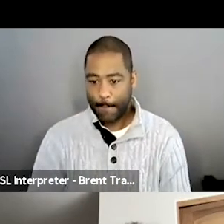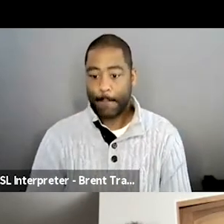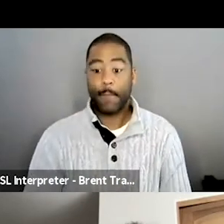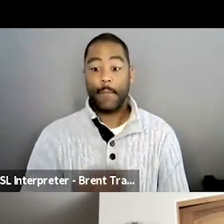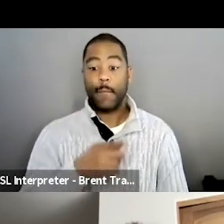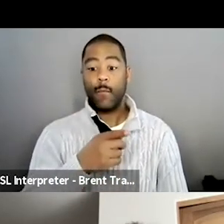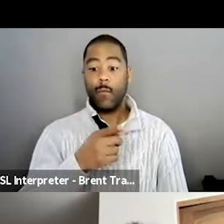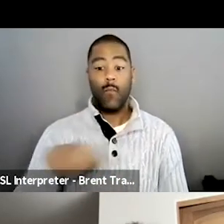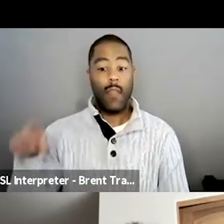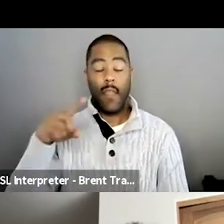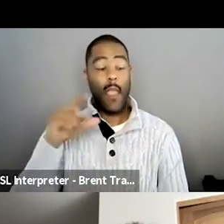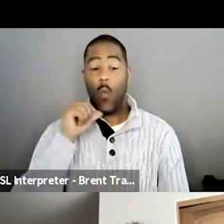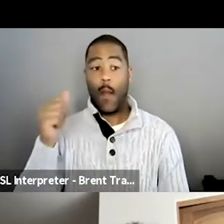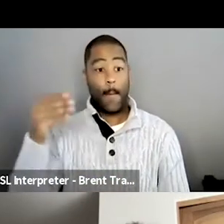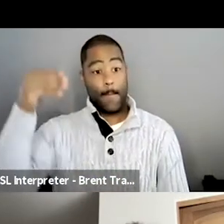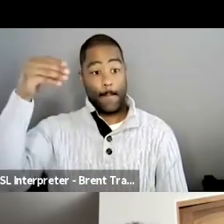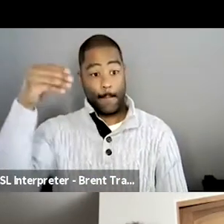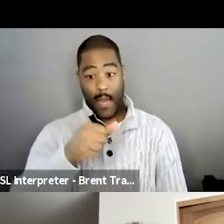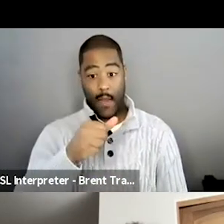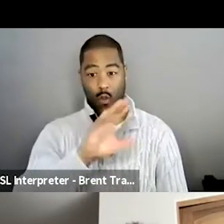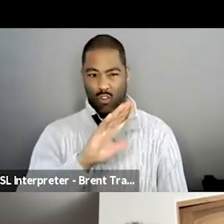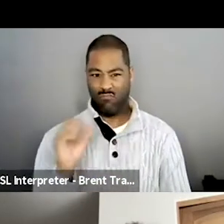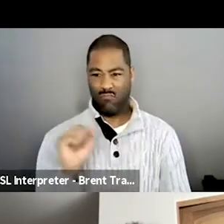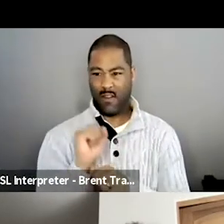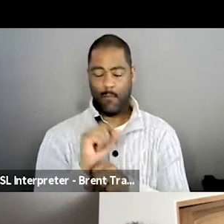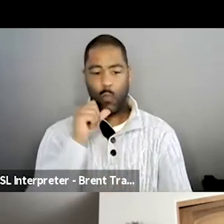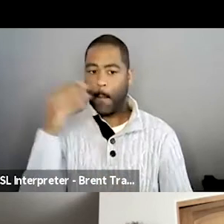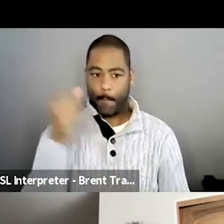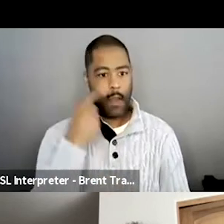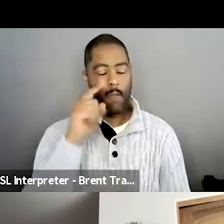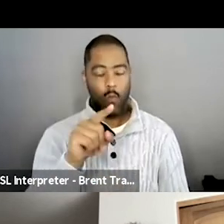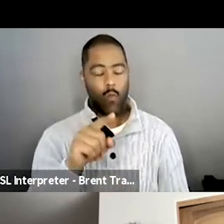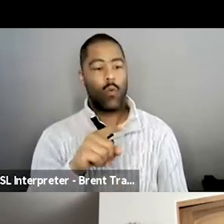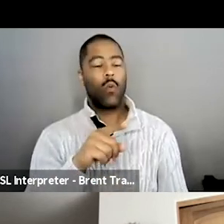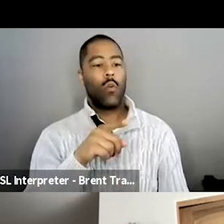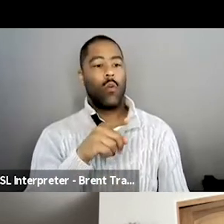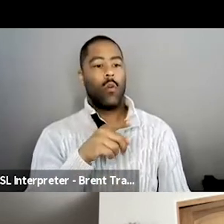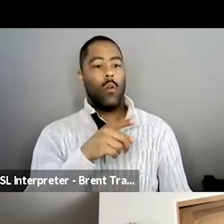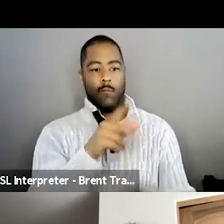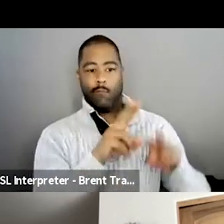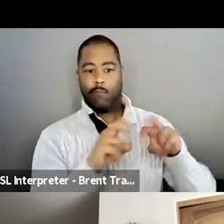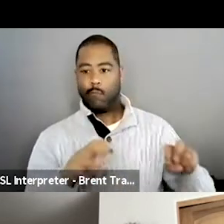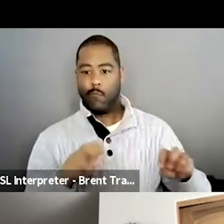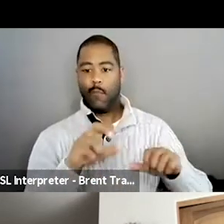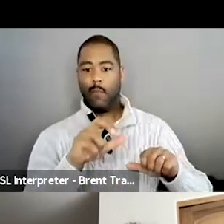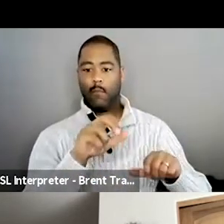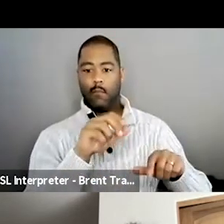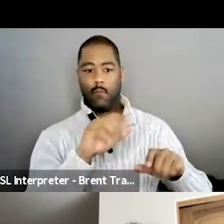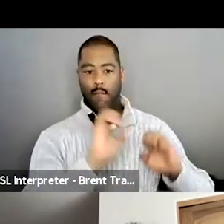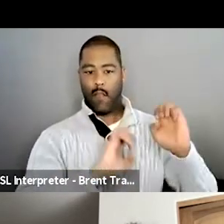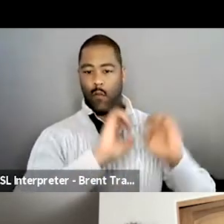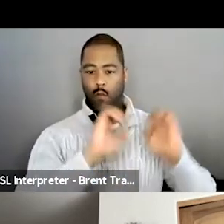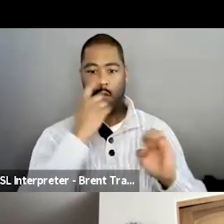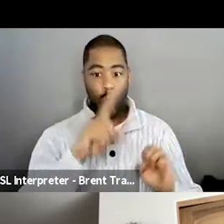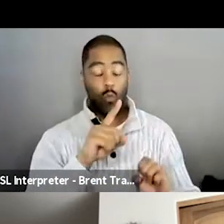get, um, aid and to get help with our family. So we just left it because it became more of a hurdle to